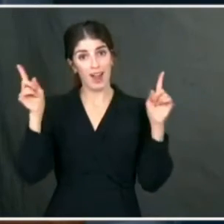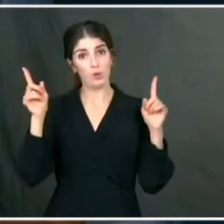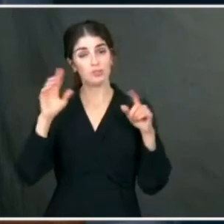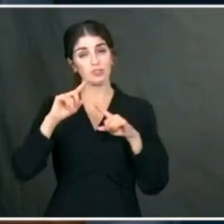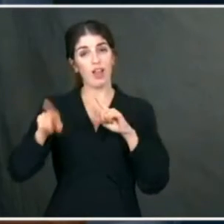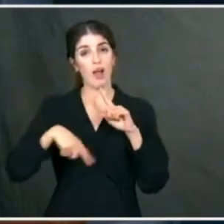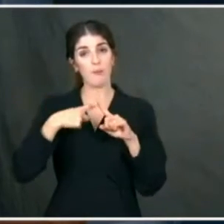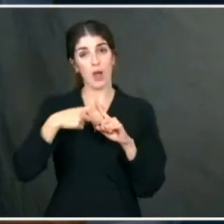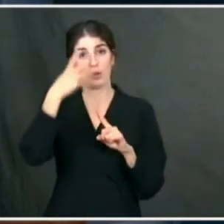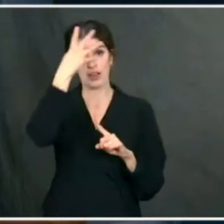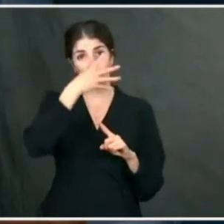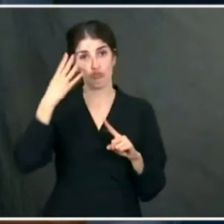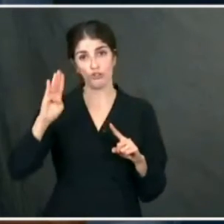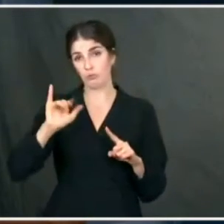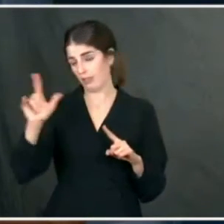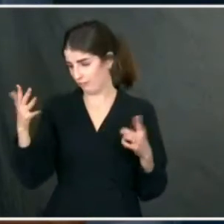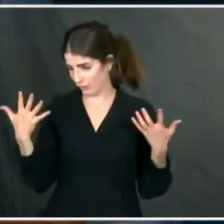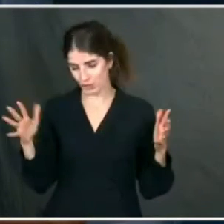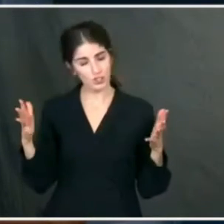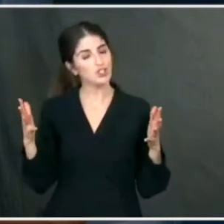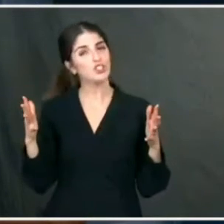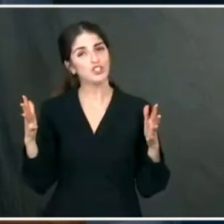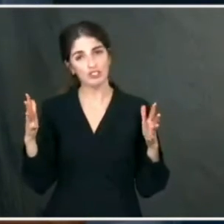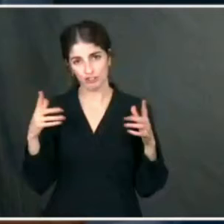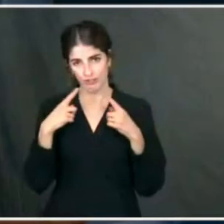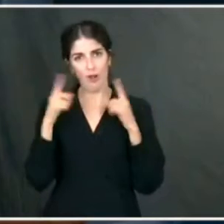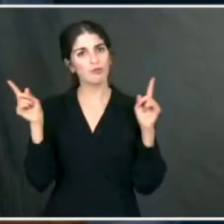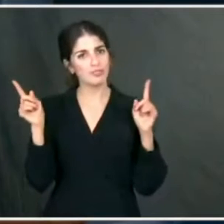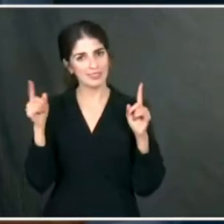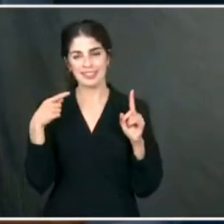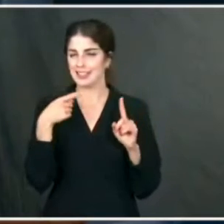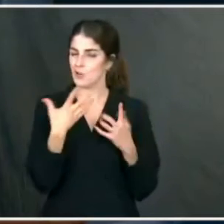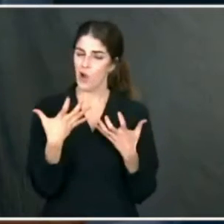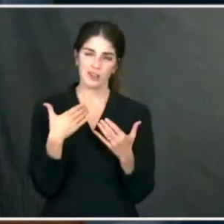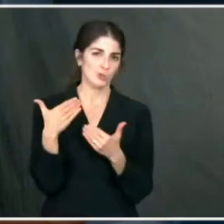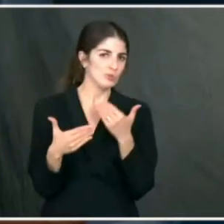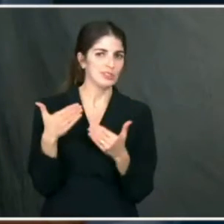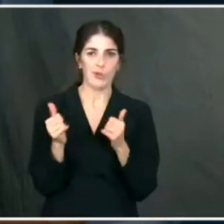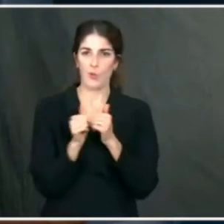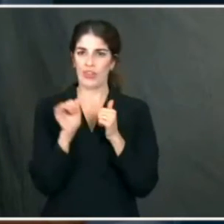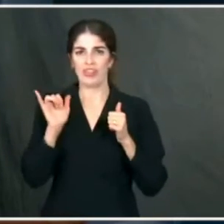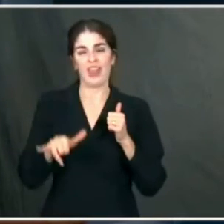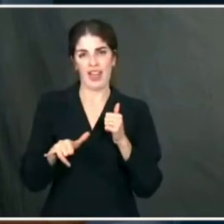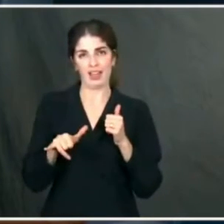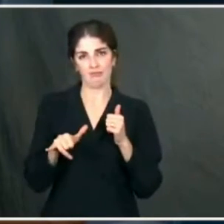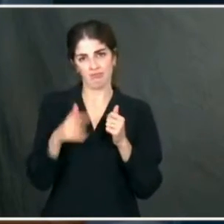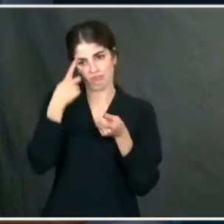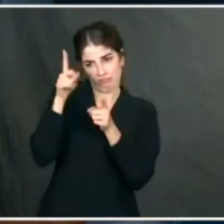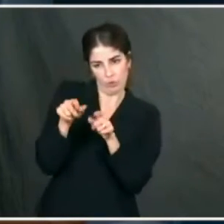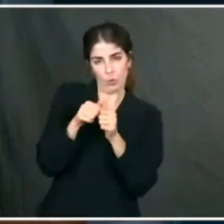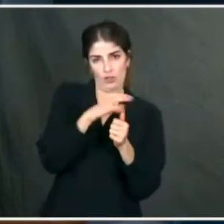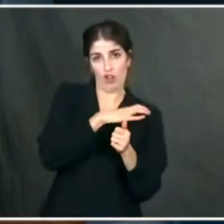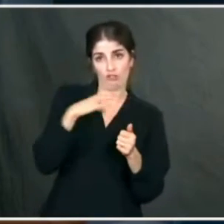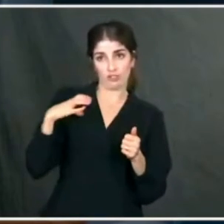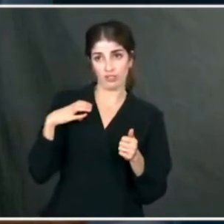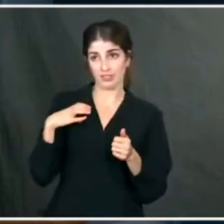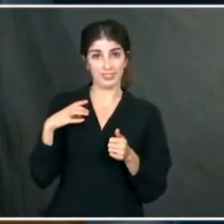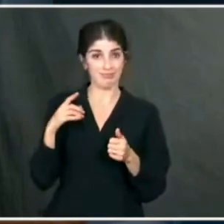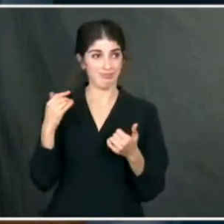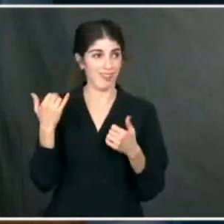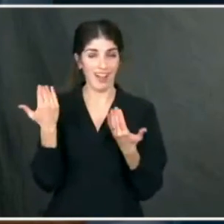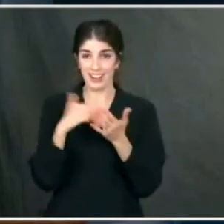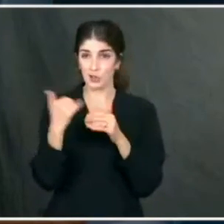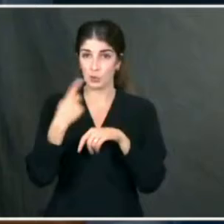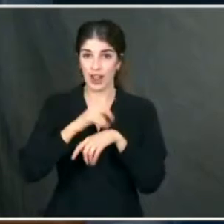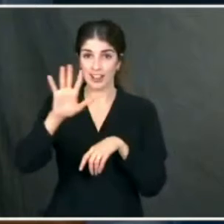of an immigration bill and immigration package. He is eager to move forward on with Congress on his first day in office.